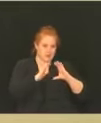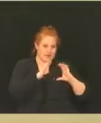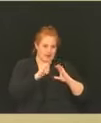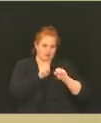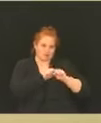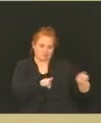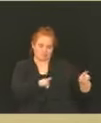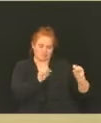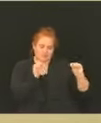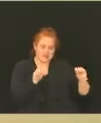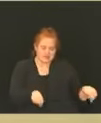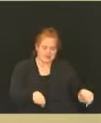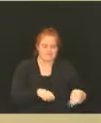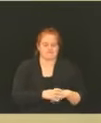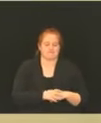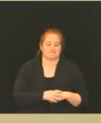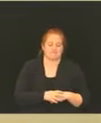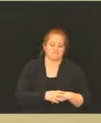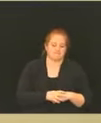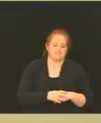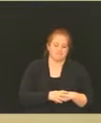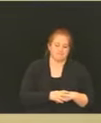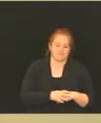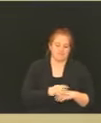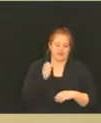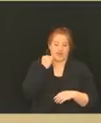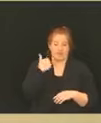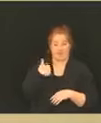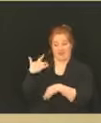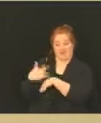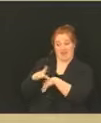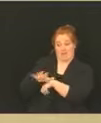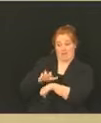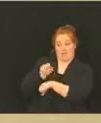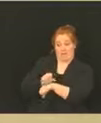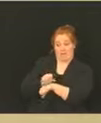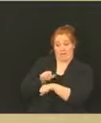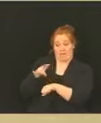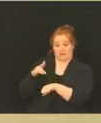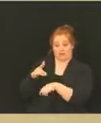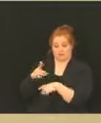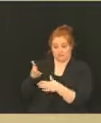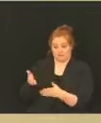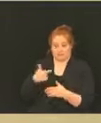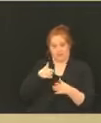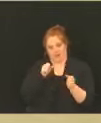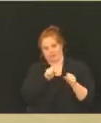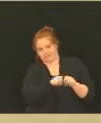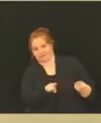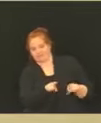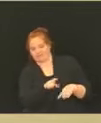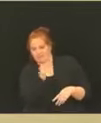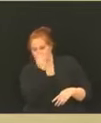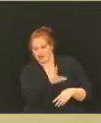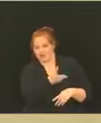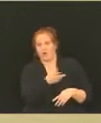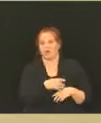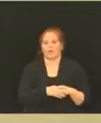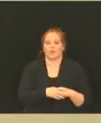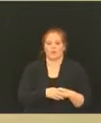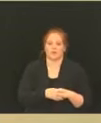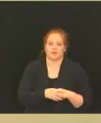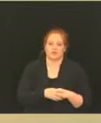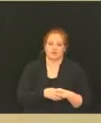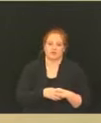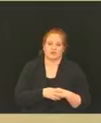If we have appointment slots open, we'll let you know. And if you qualify for that, you're able to sign up, even